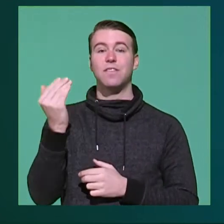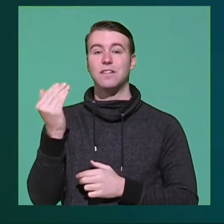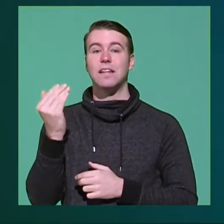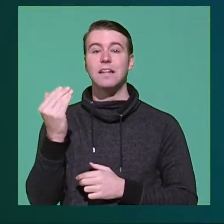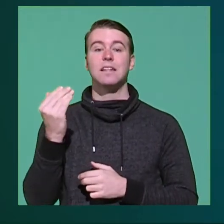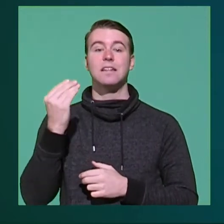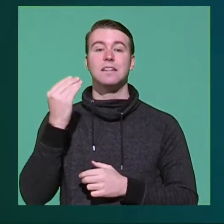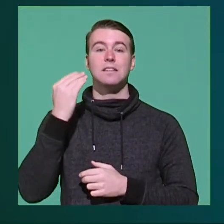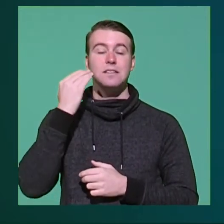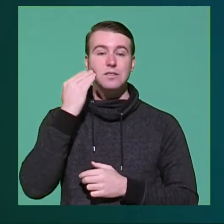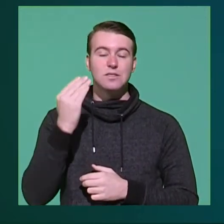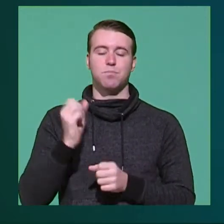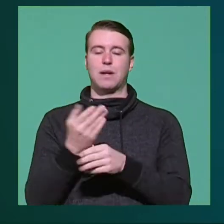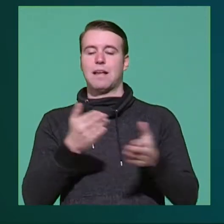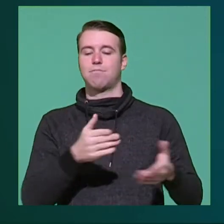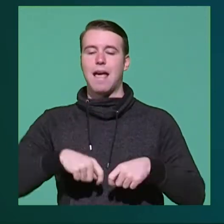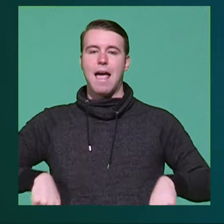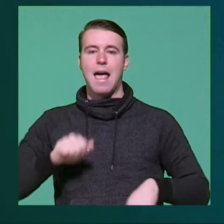bring an apron to stay clean.